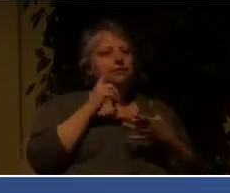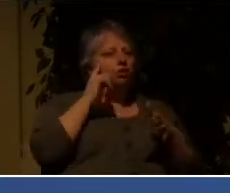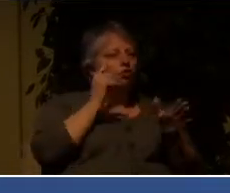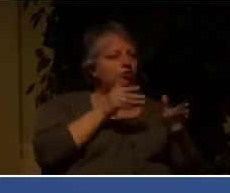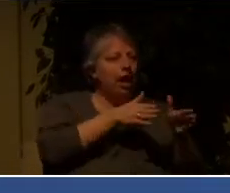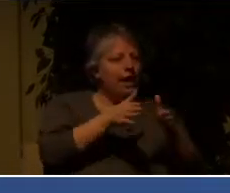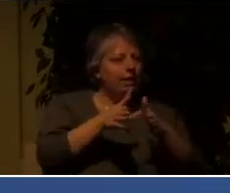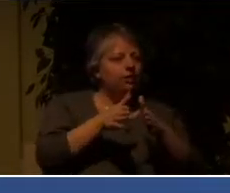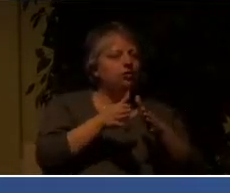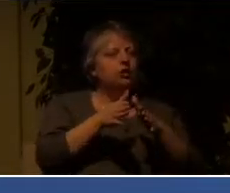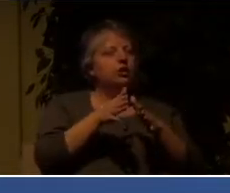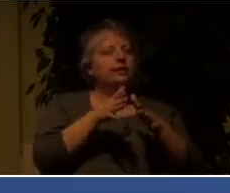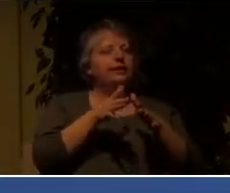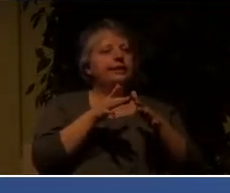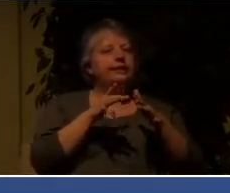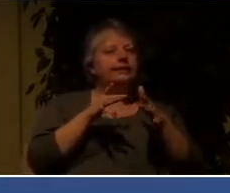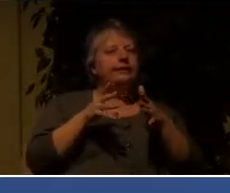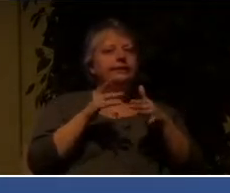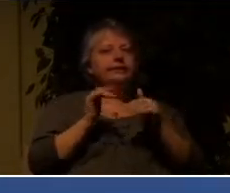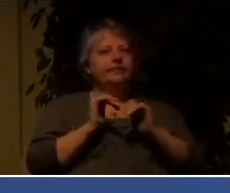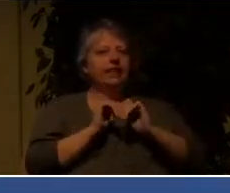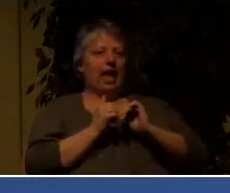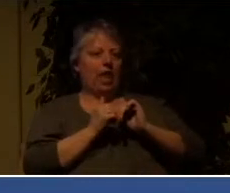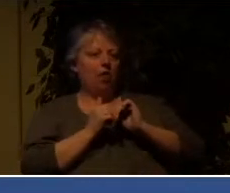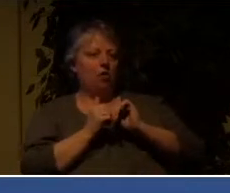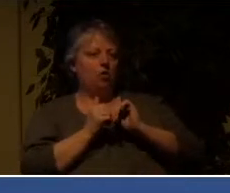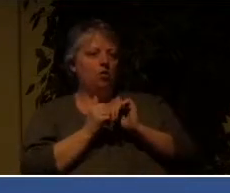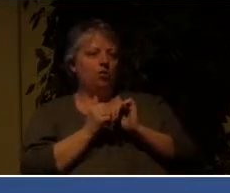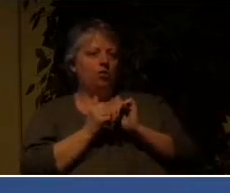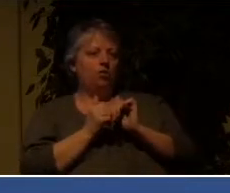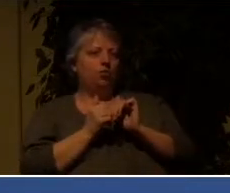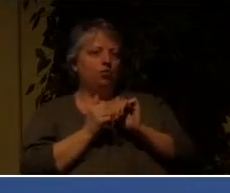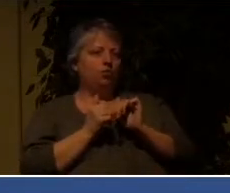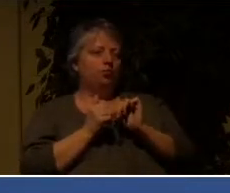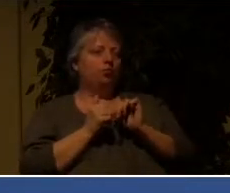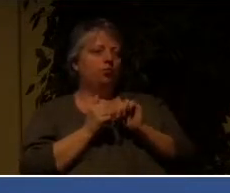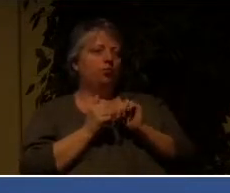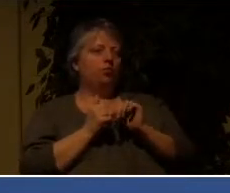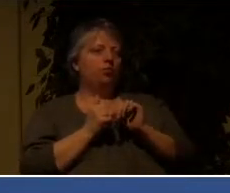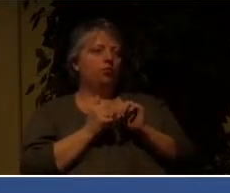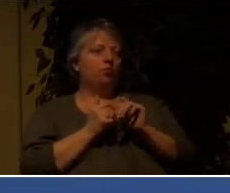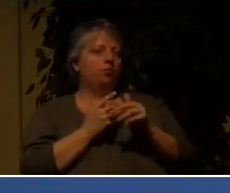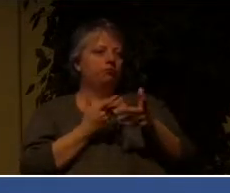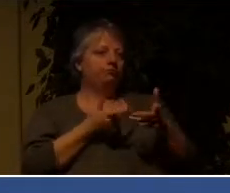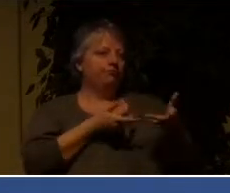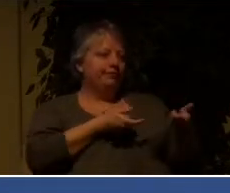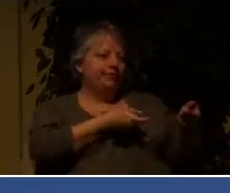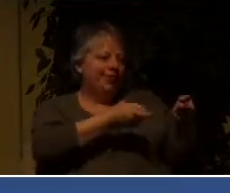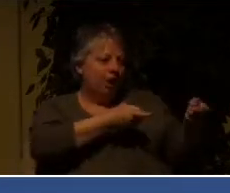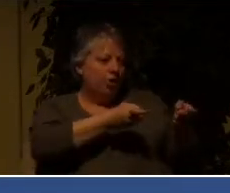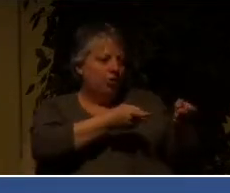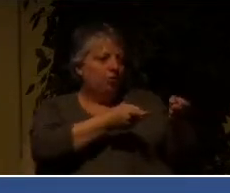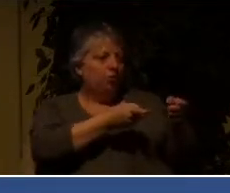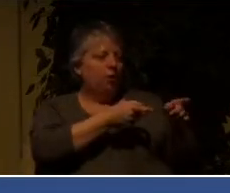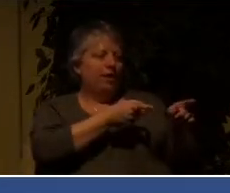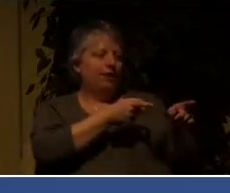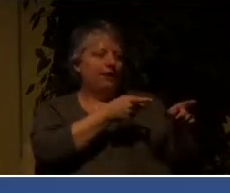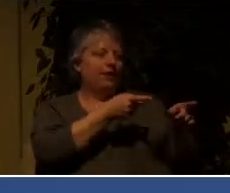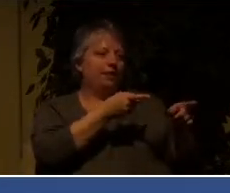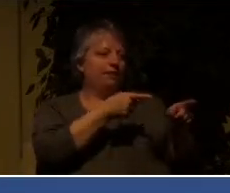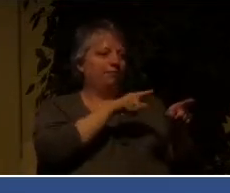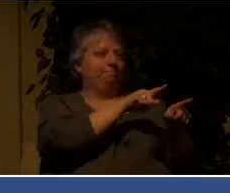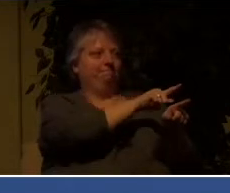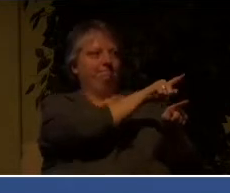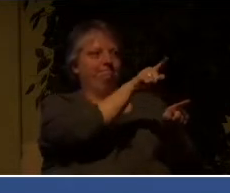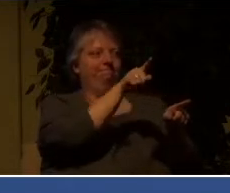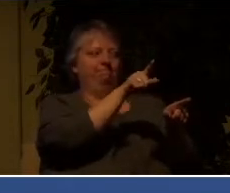persecution against Christians around the world? Well, it's to get rid of Christians